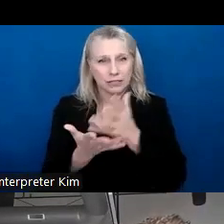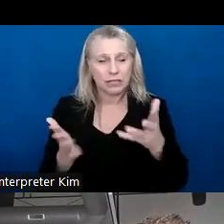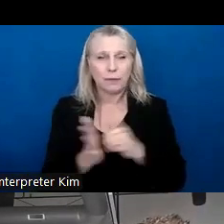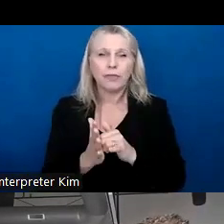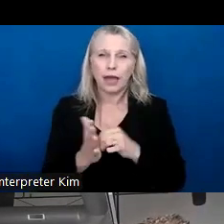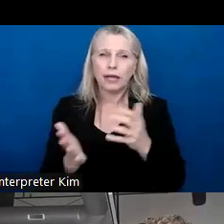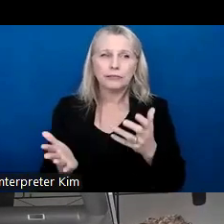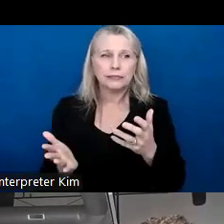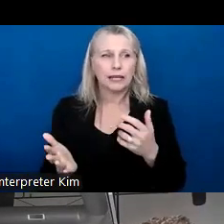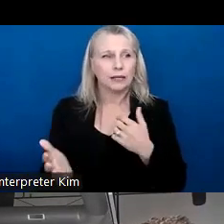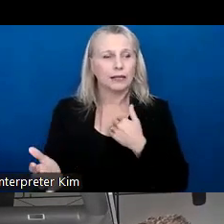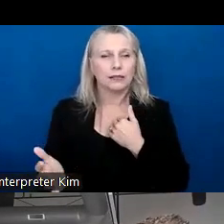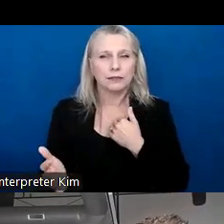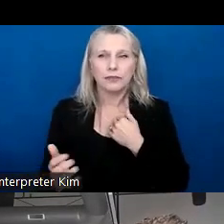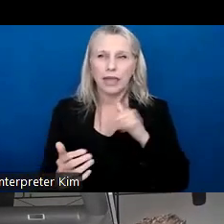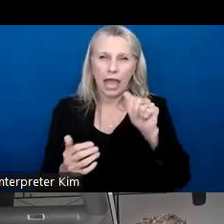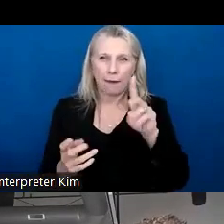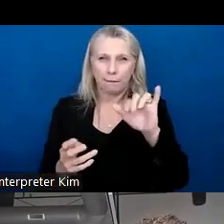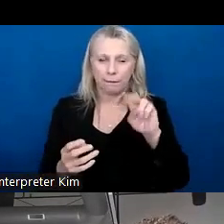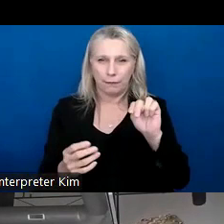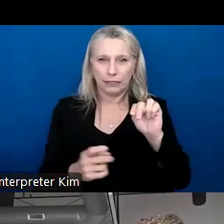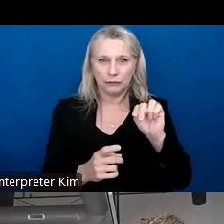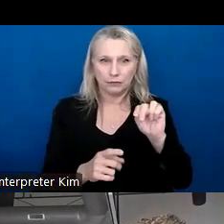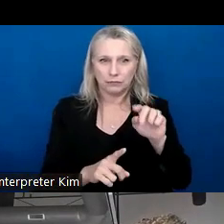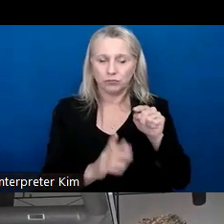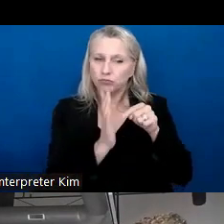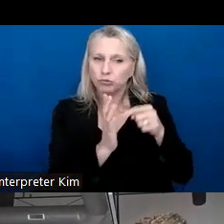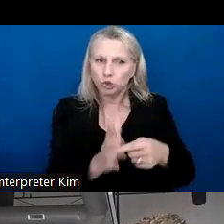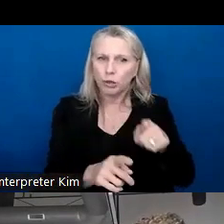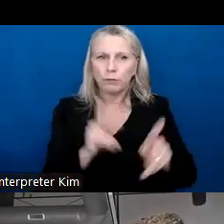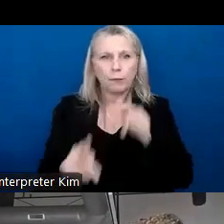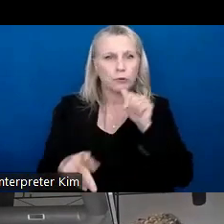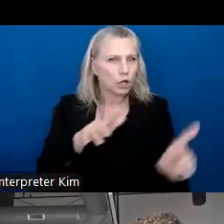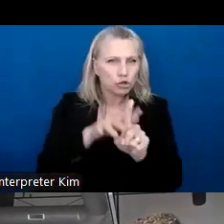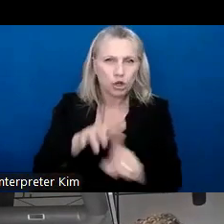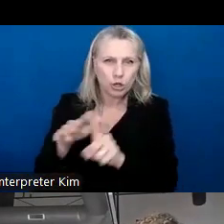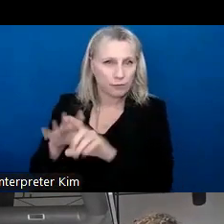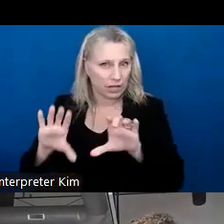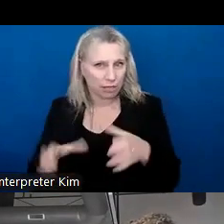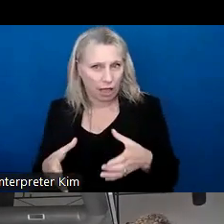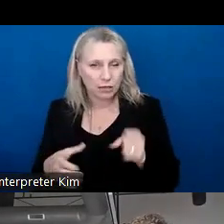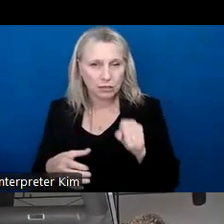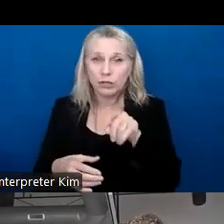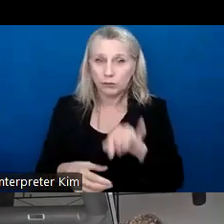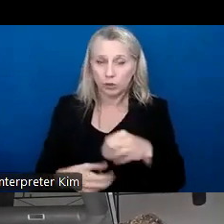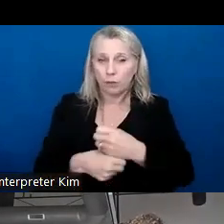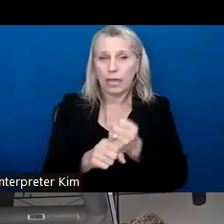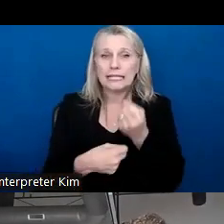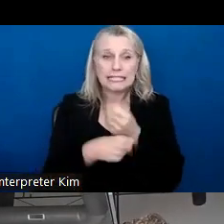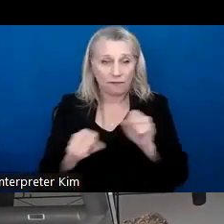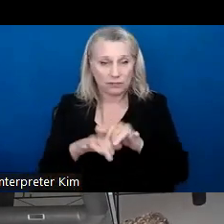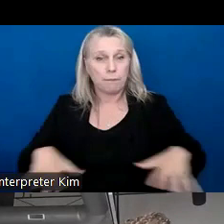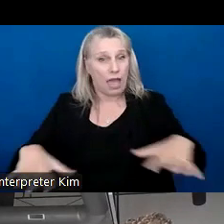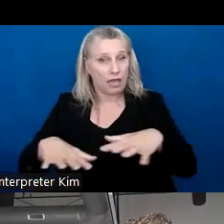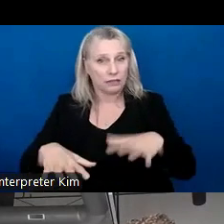the administration even flagged is people aren't showing up to class. Um, if you create a safe space for them, they'll